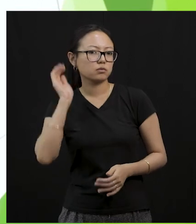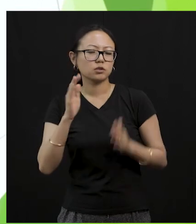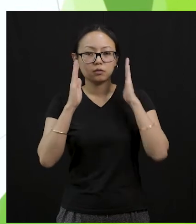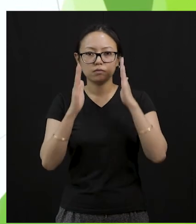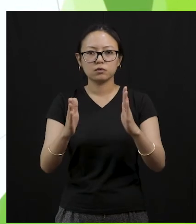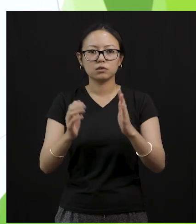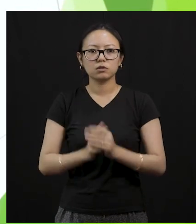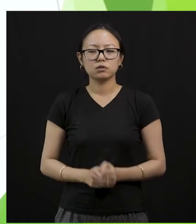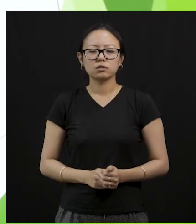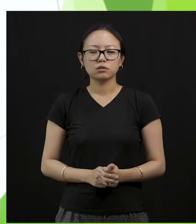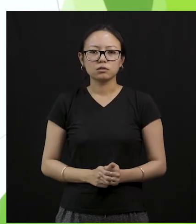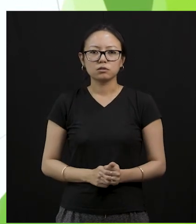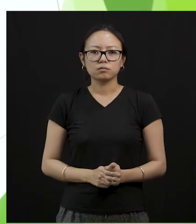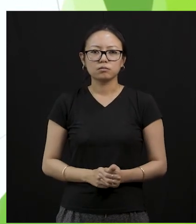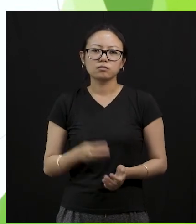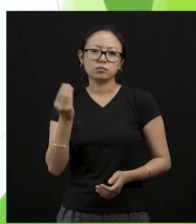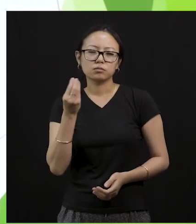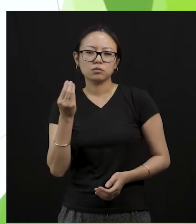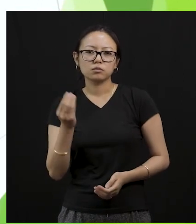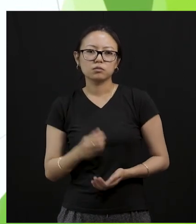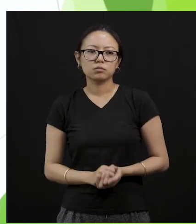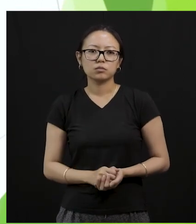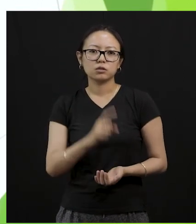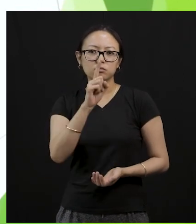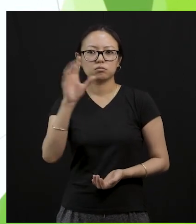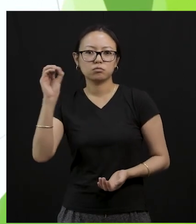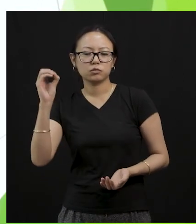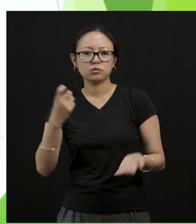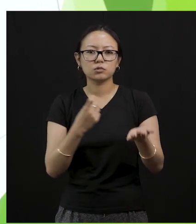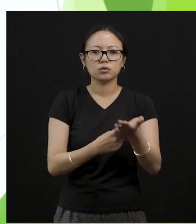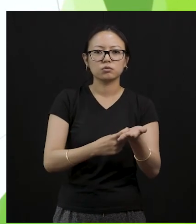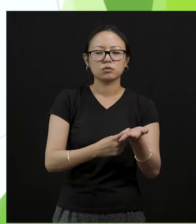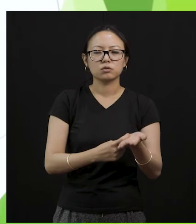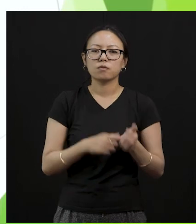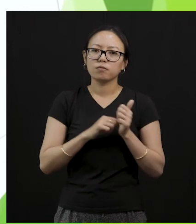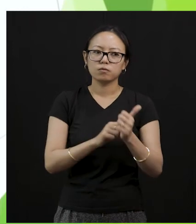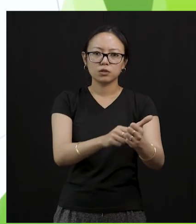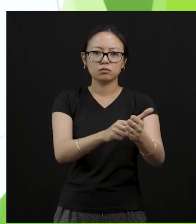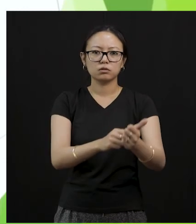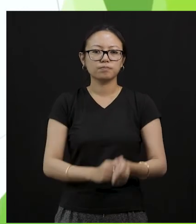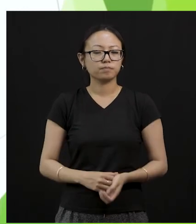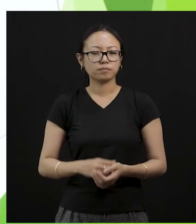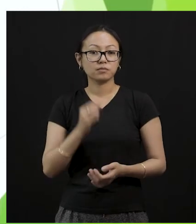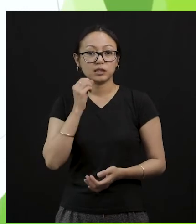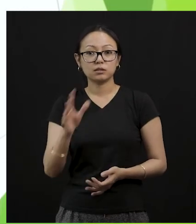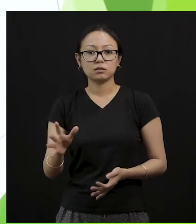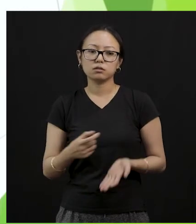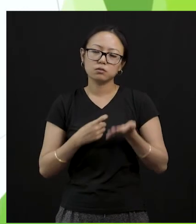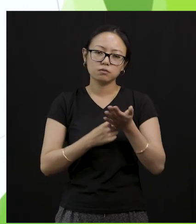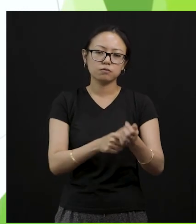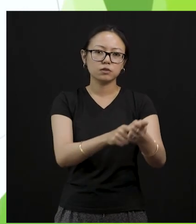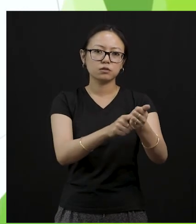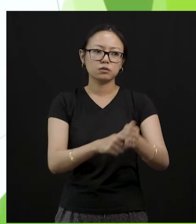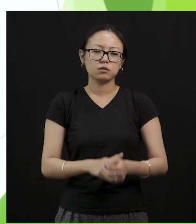and so nicely and please make sure to follow the 10 easy steps because those are very easy to follow and those little,